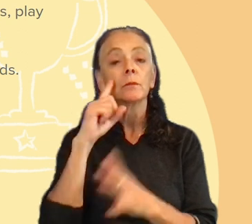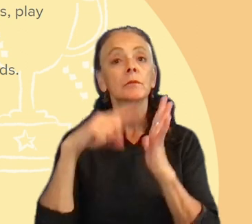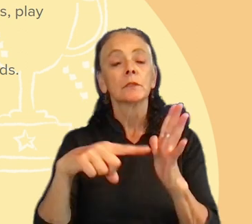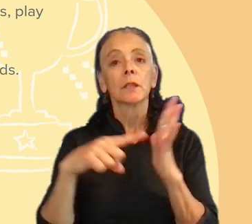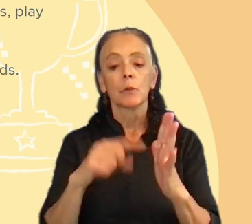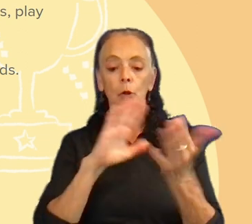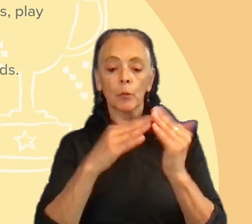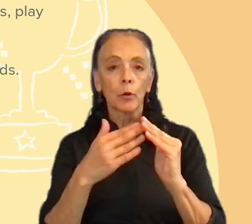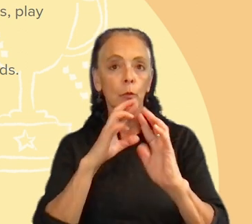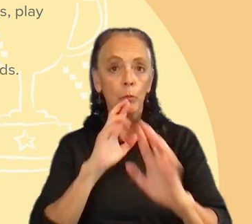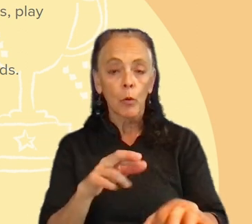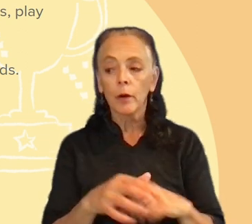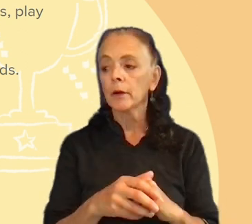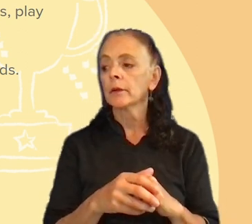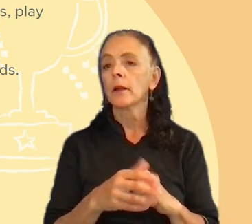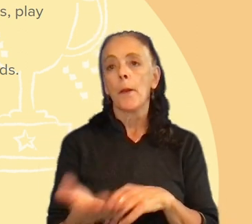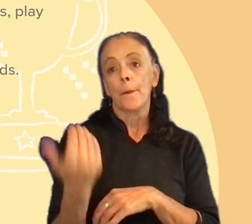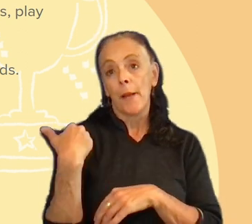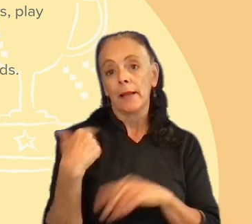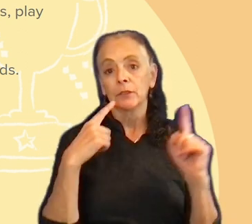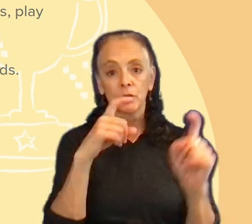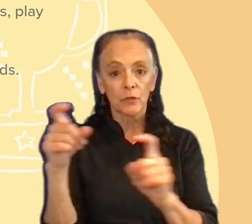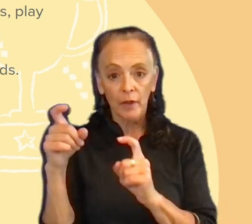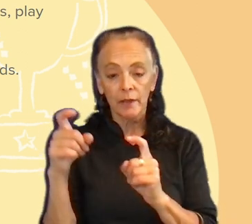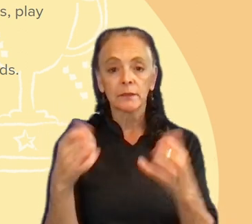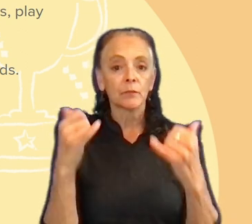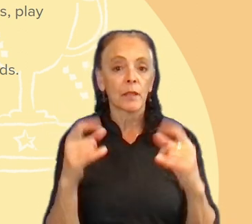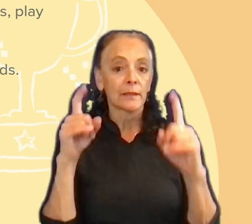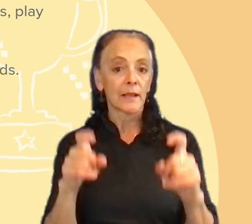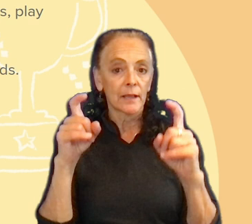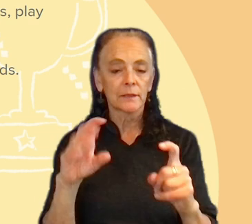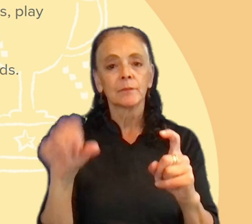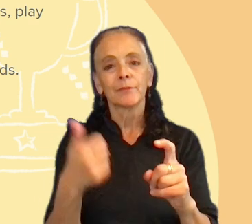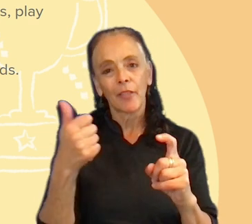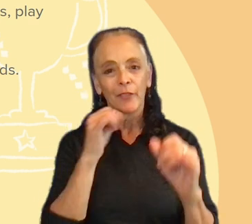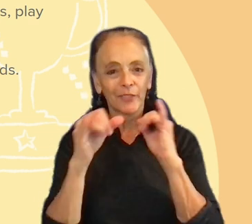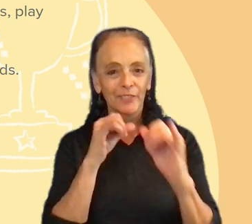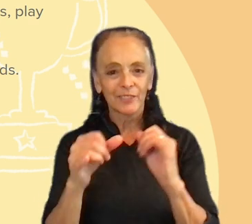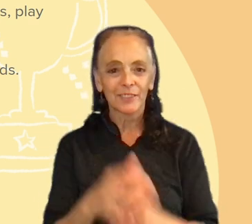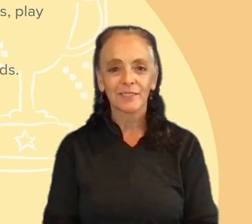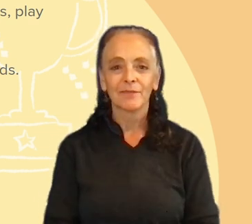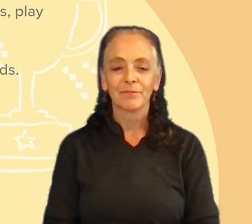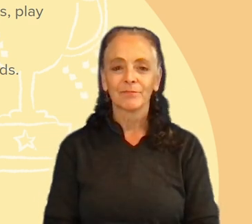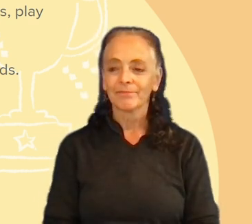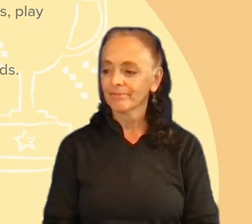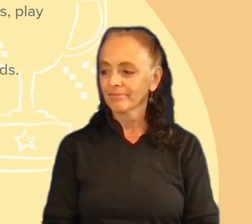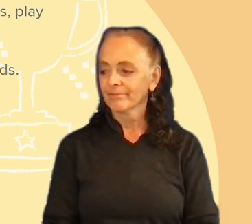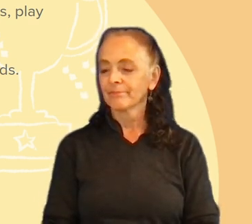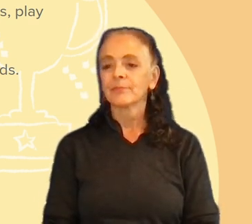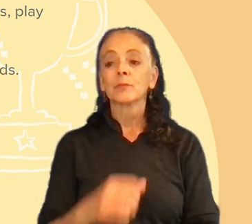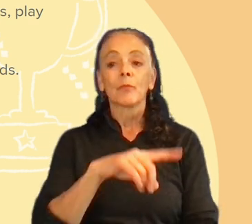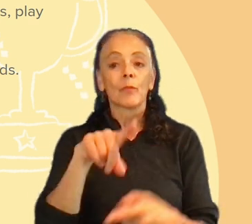community report, our past surveys, our playtests, and other interviews. So, whenever